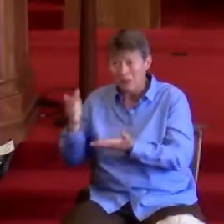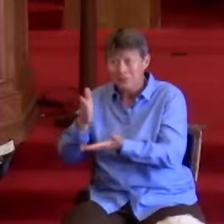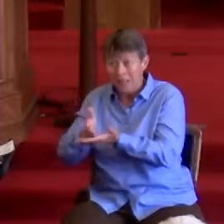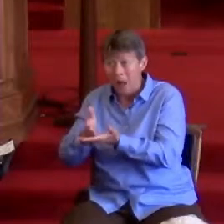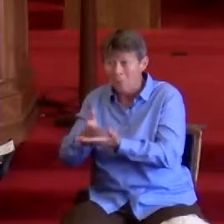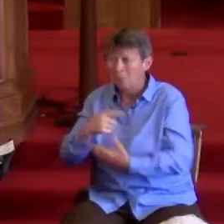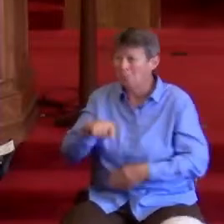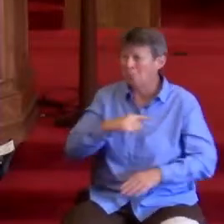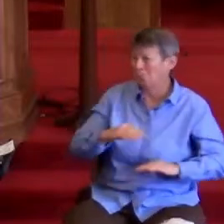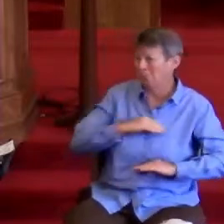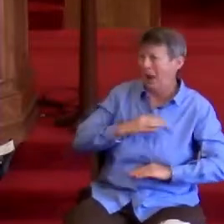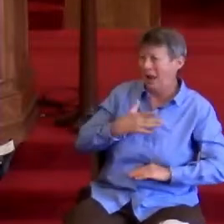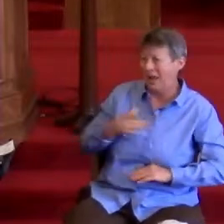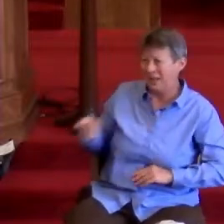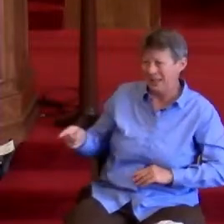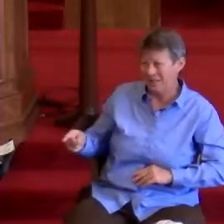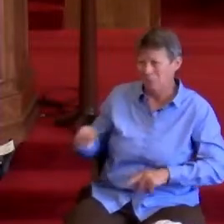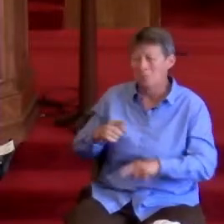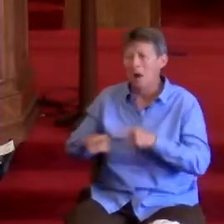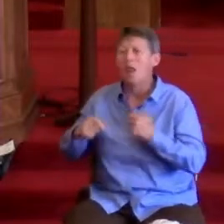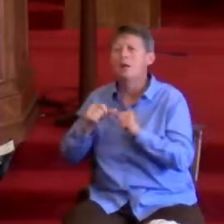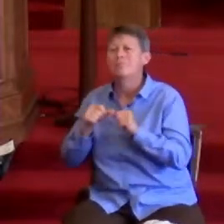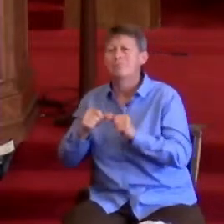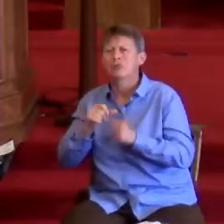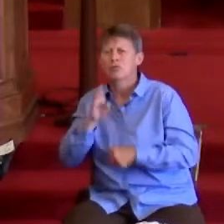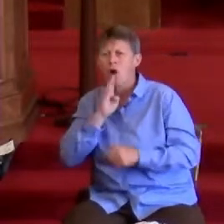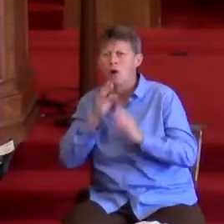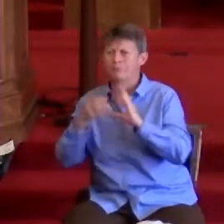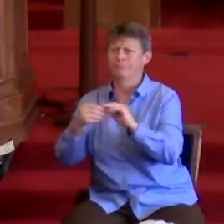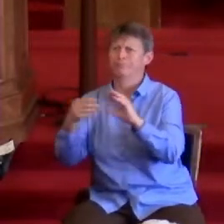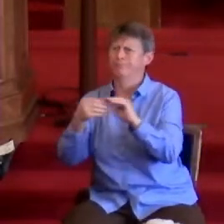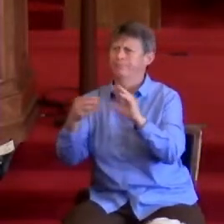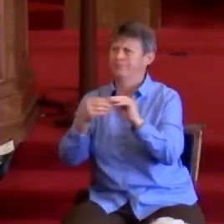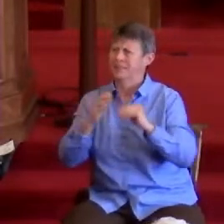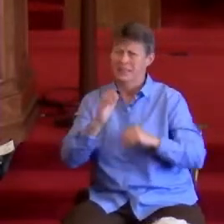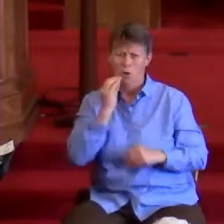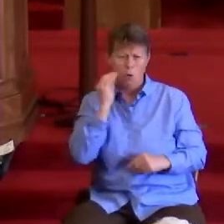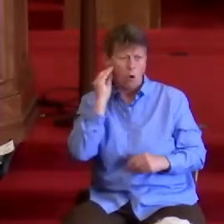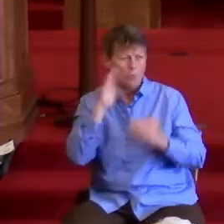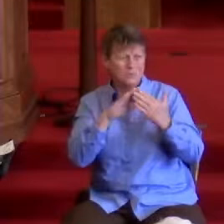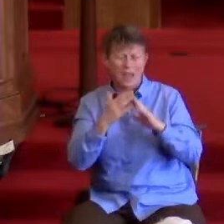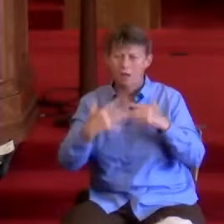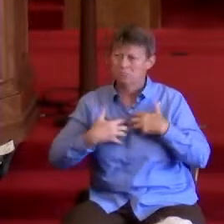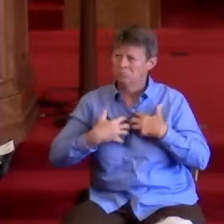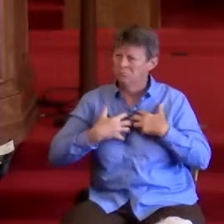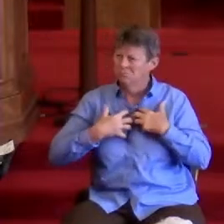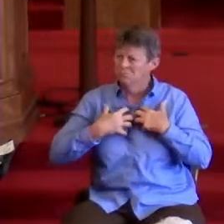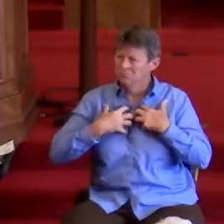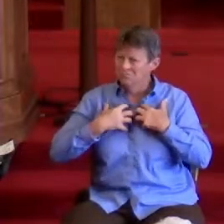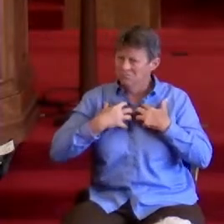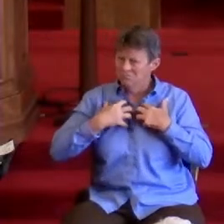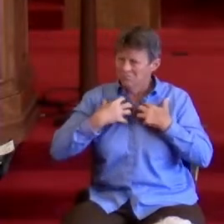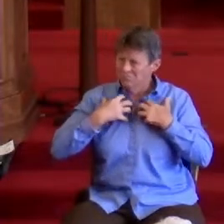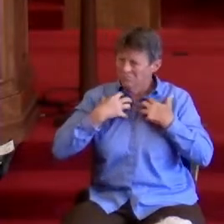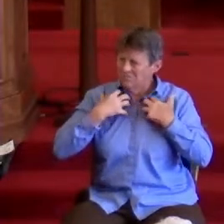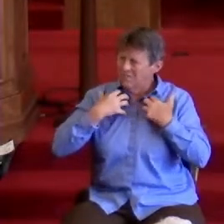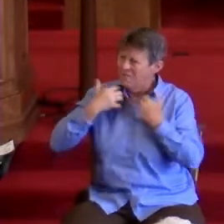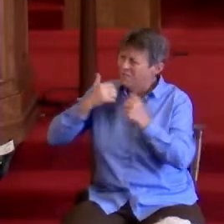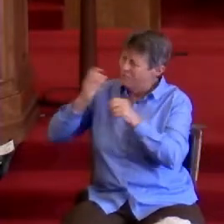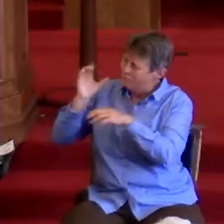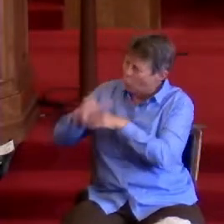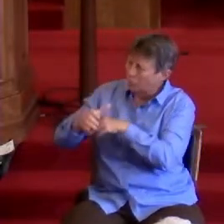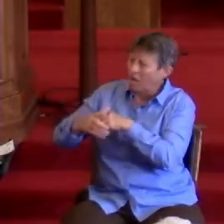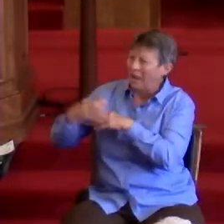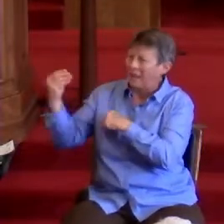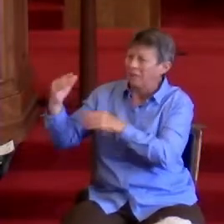By the time he had finished talking, his hometown crowd was so enraged, they ran him out of town